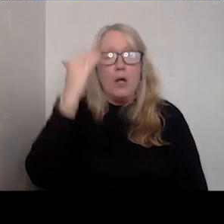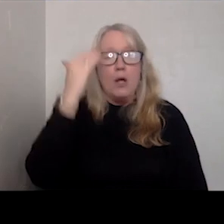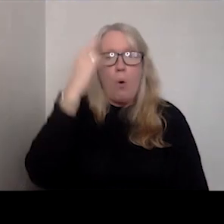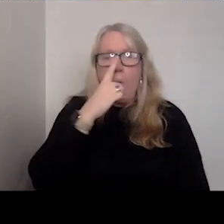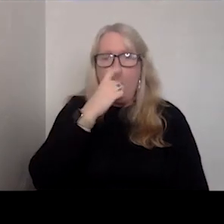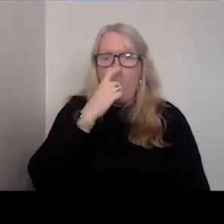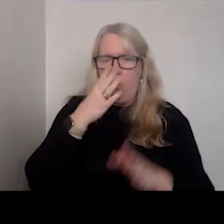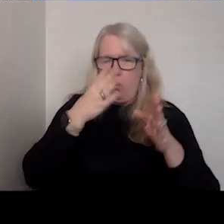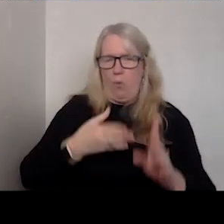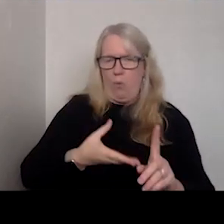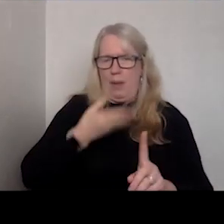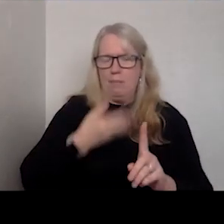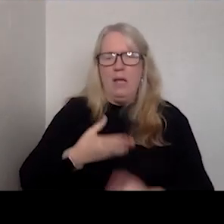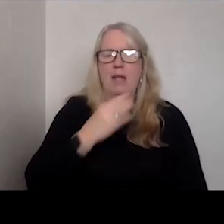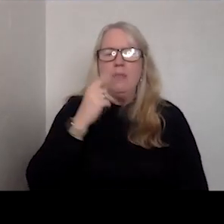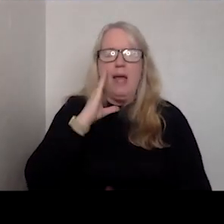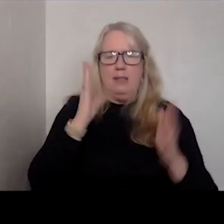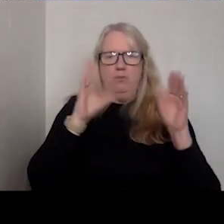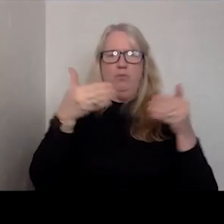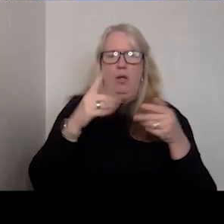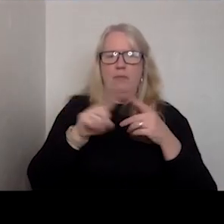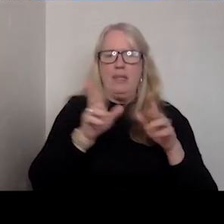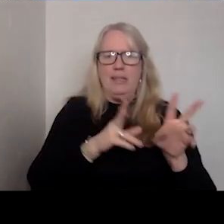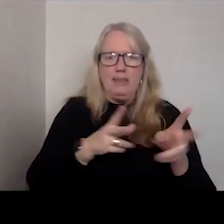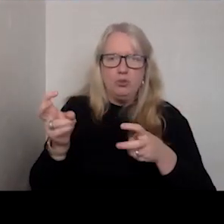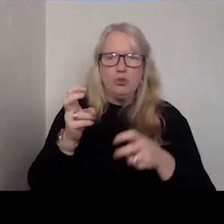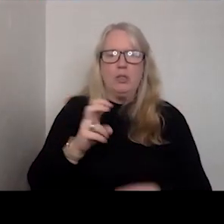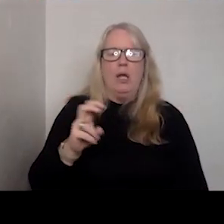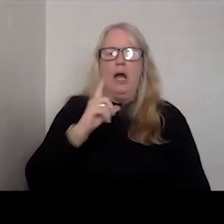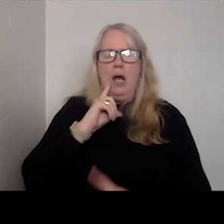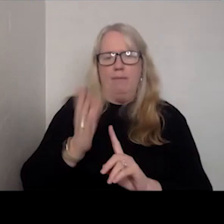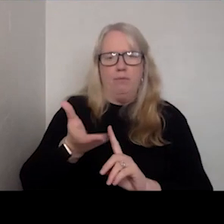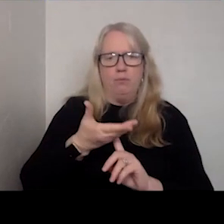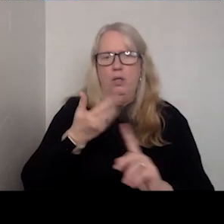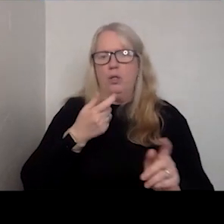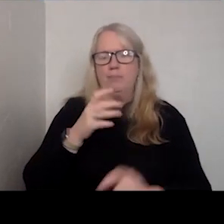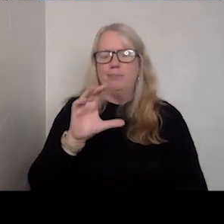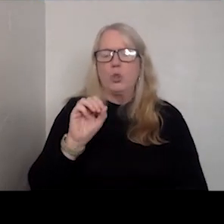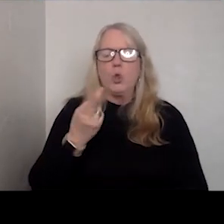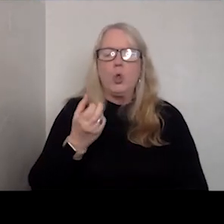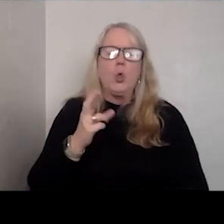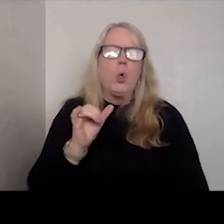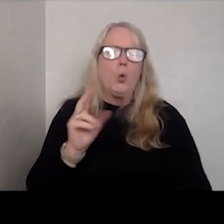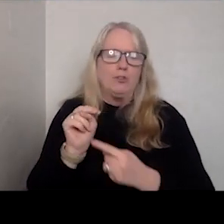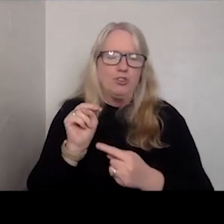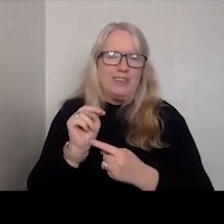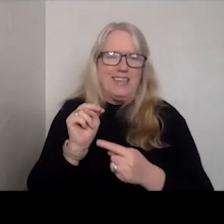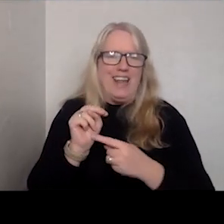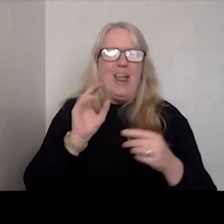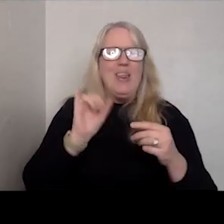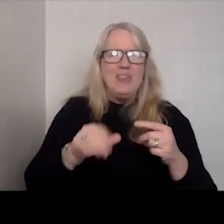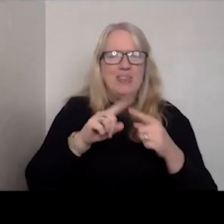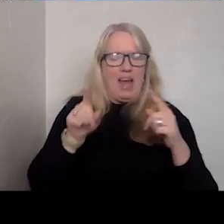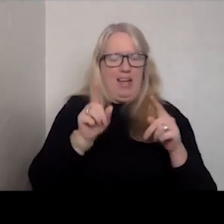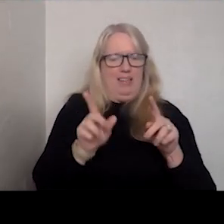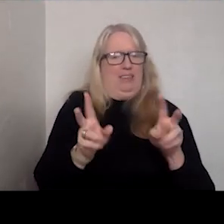that's focused around the issue of coercion, which I know is a complex, complex set of